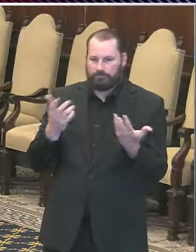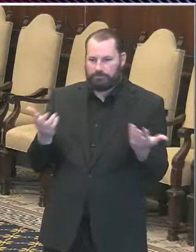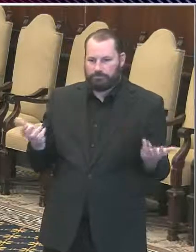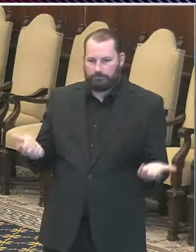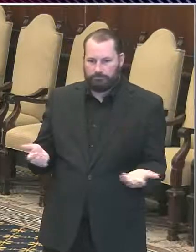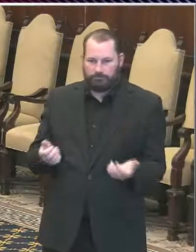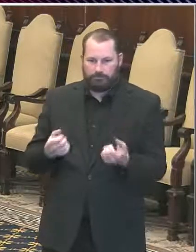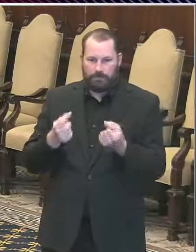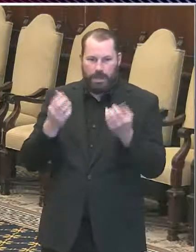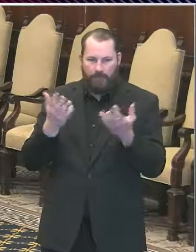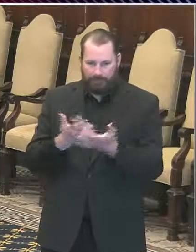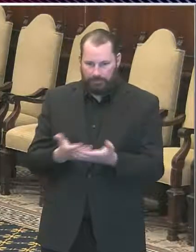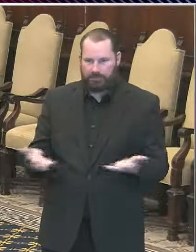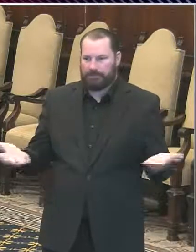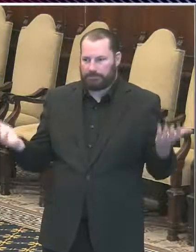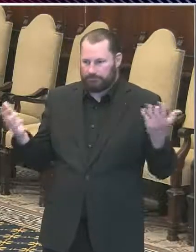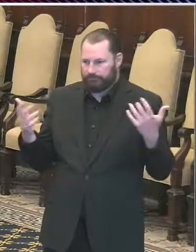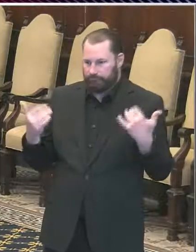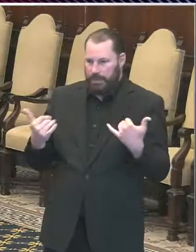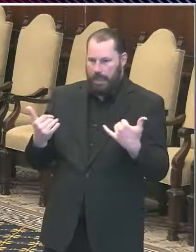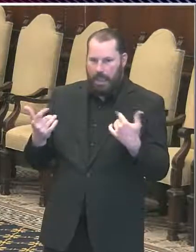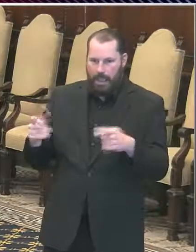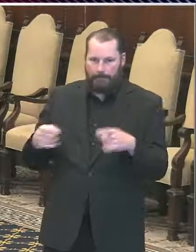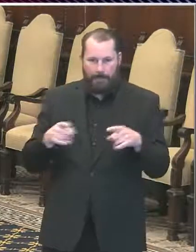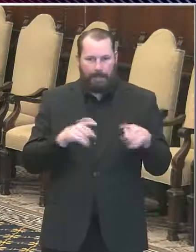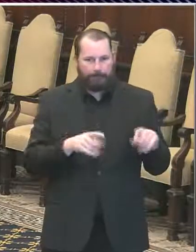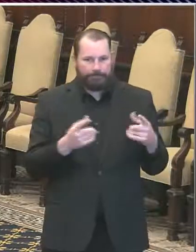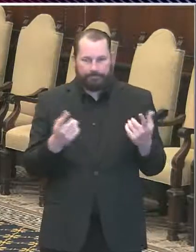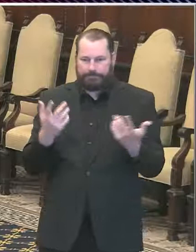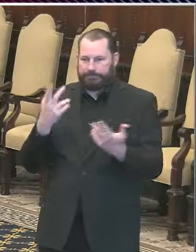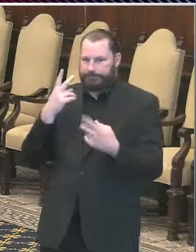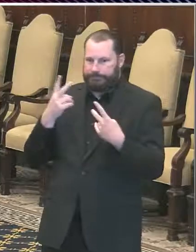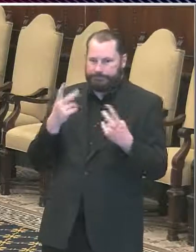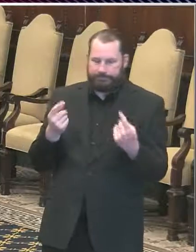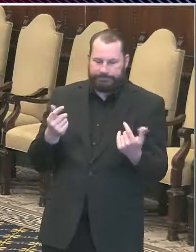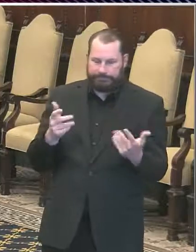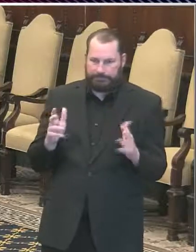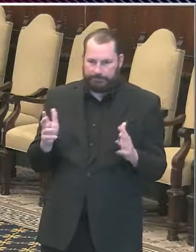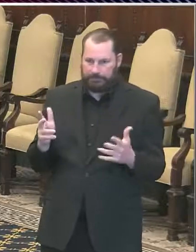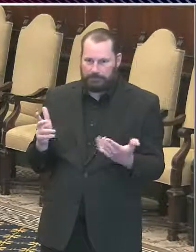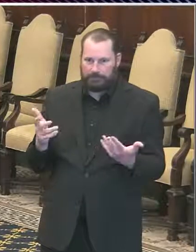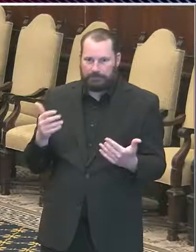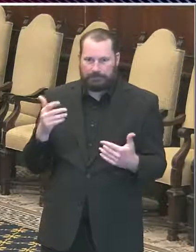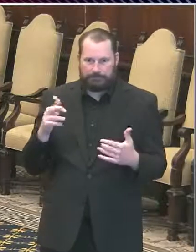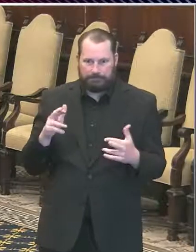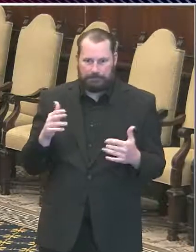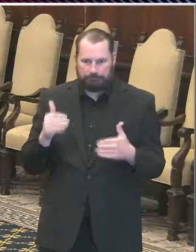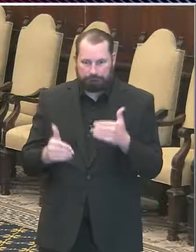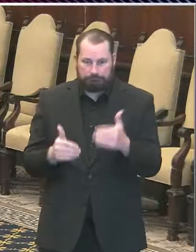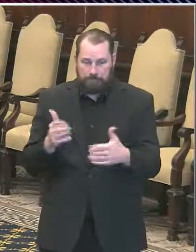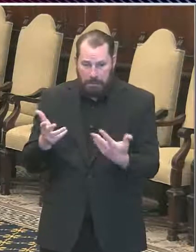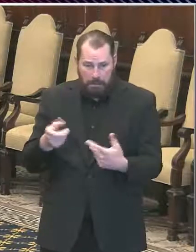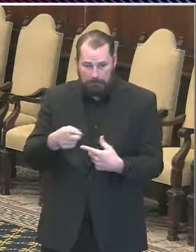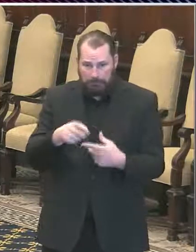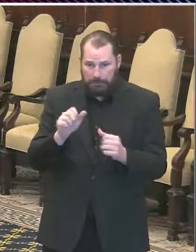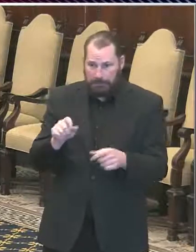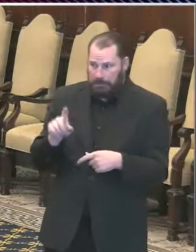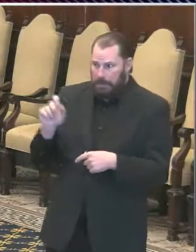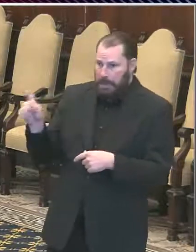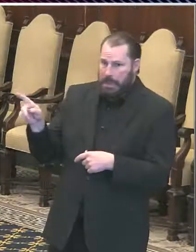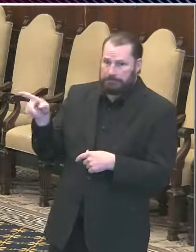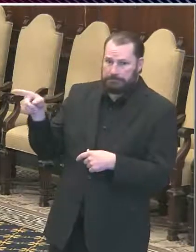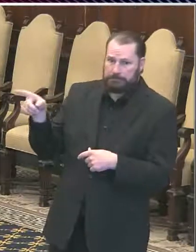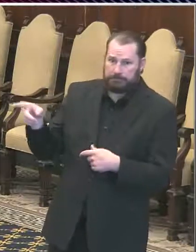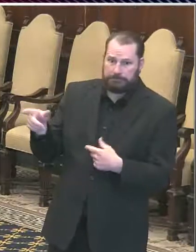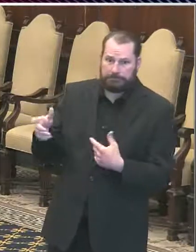air and we're trying to keep them from crashing. But we can have conversation with them. Governor Murphy is a good person,